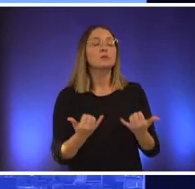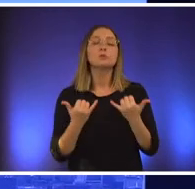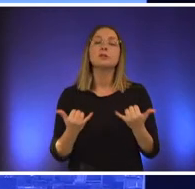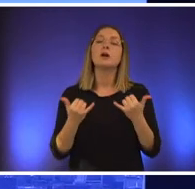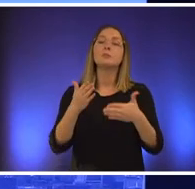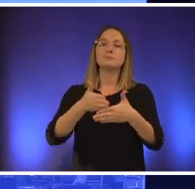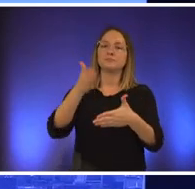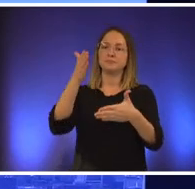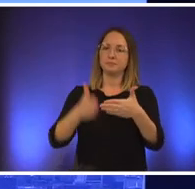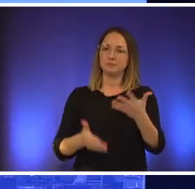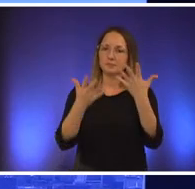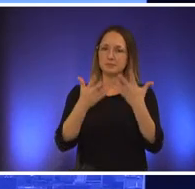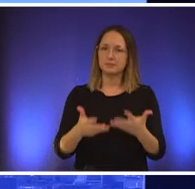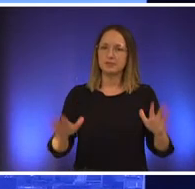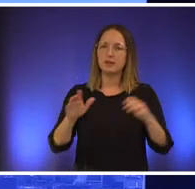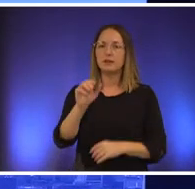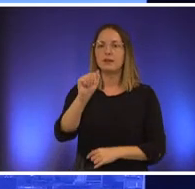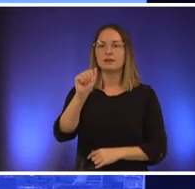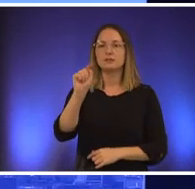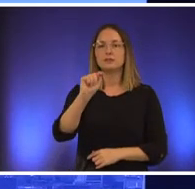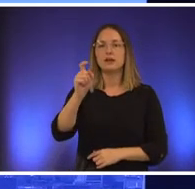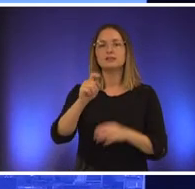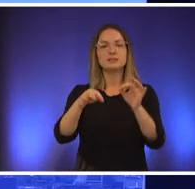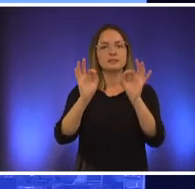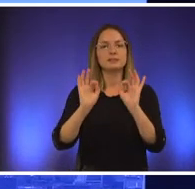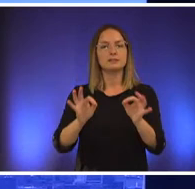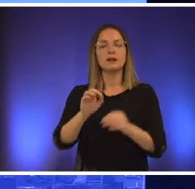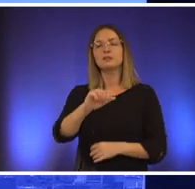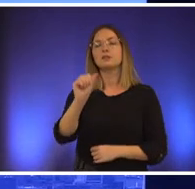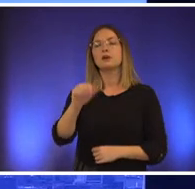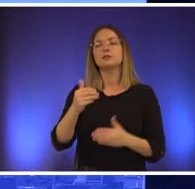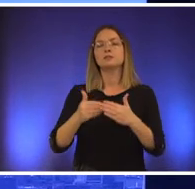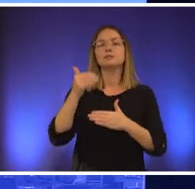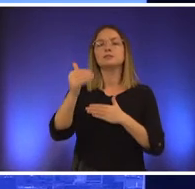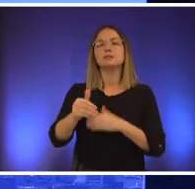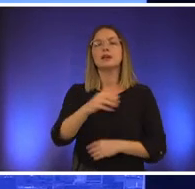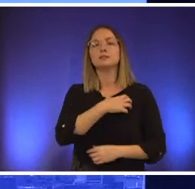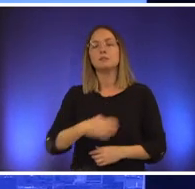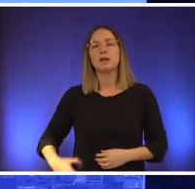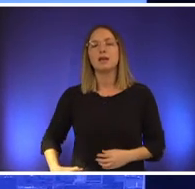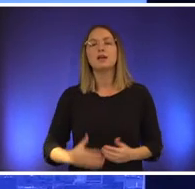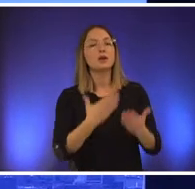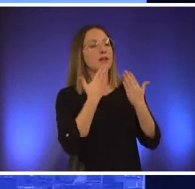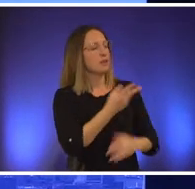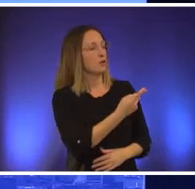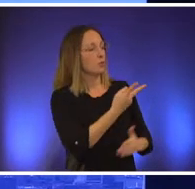exercise austin's next mayor representative israel and senator watson thank you so much for joining us